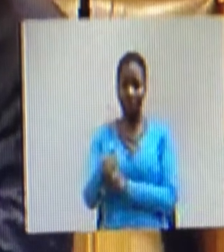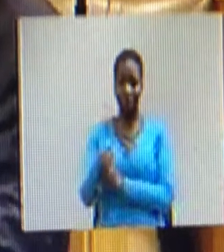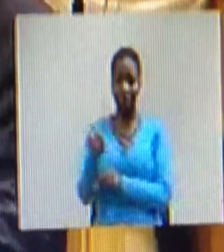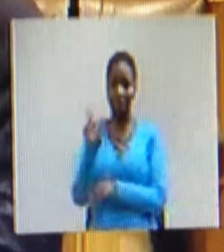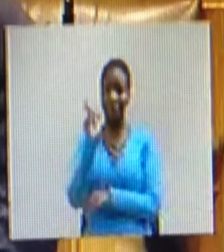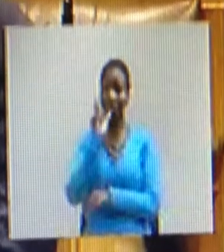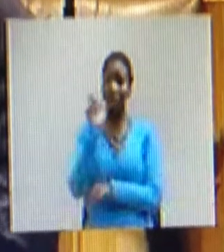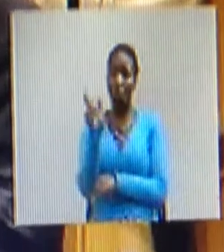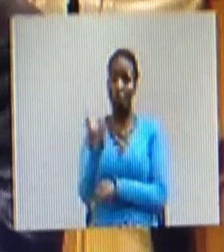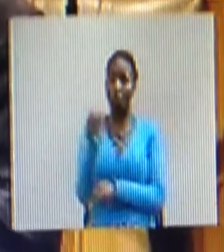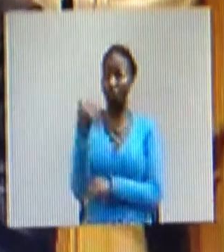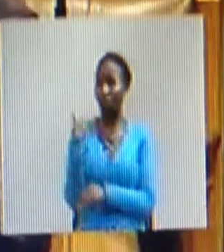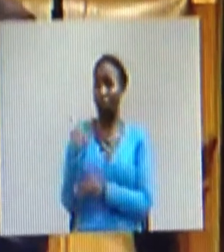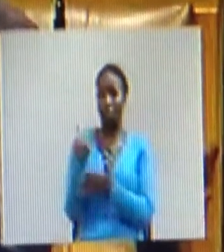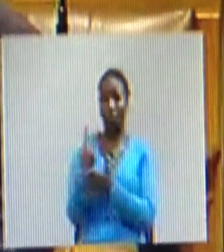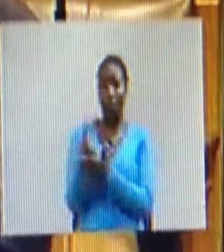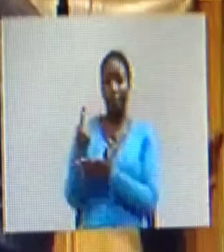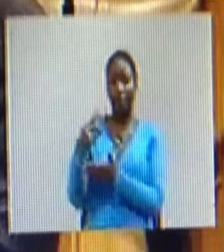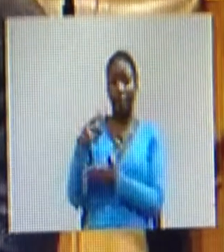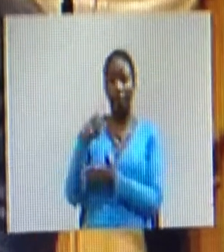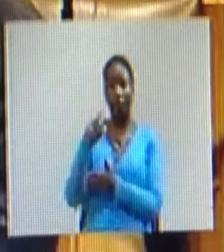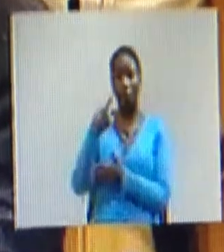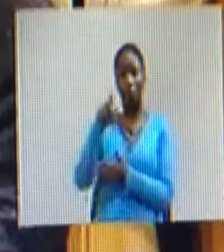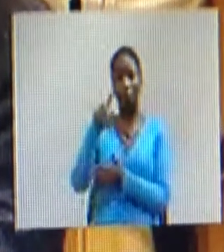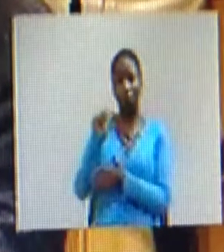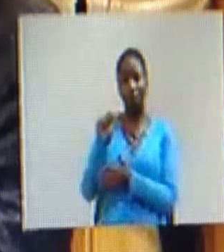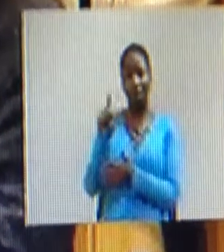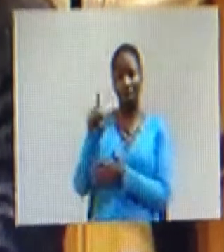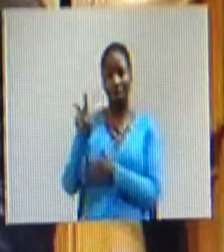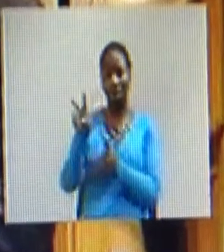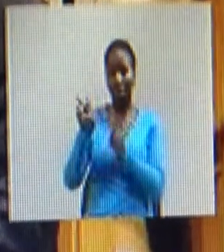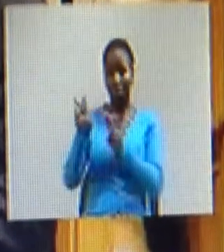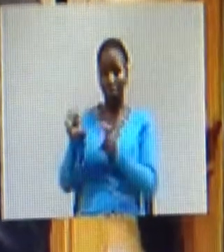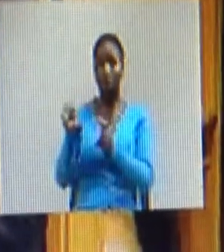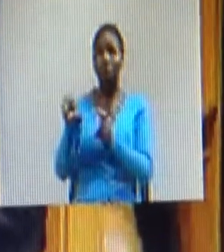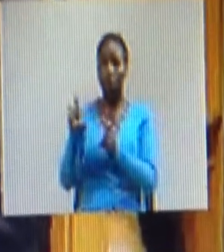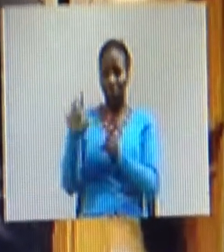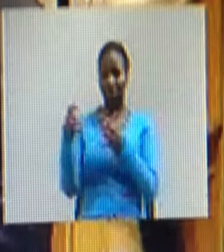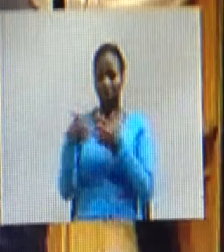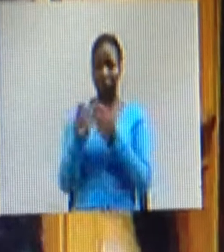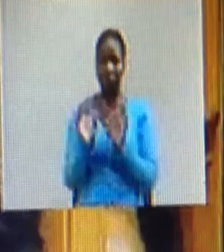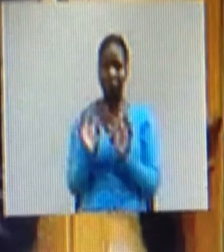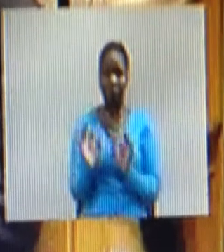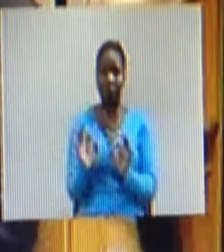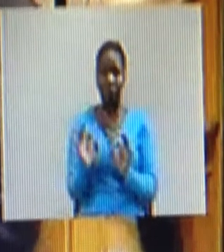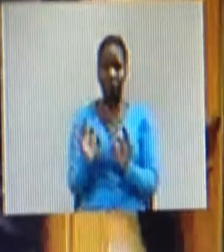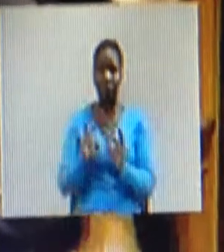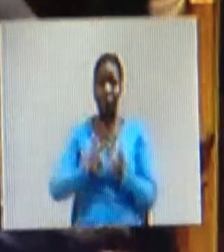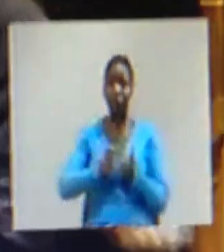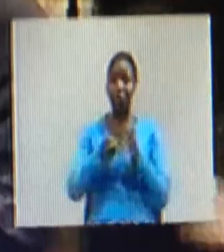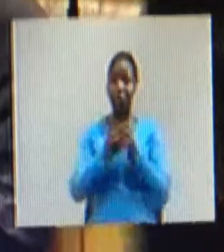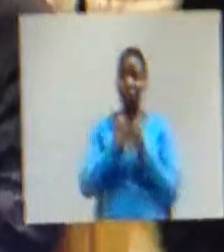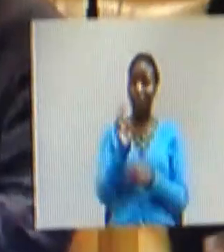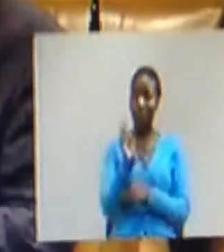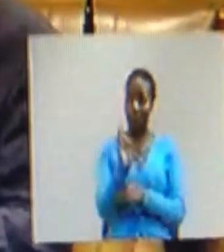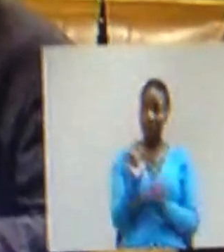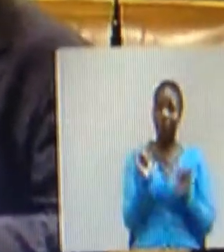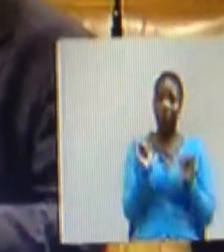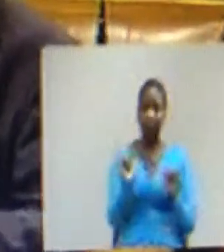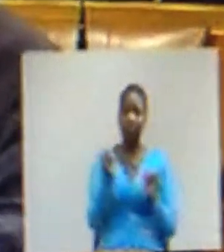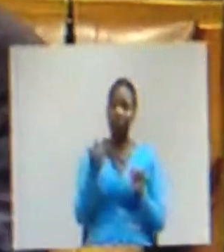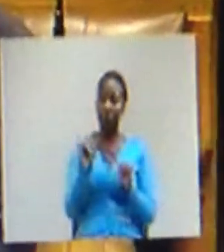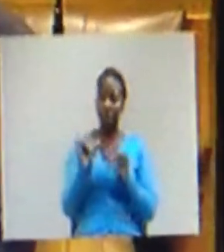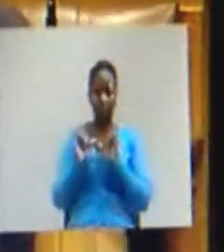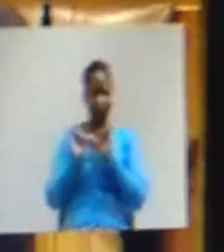came in the wake of the Guptagate scandal and must be seen within the context thereof. The problem, however, remains one in which an